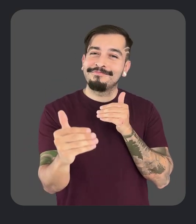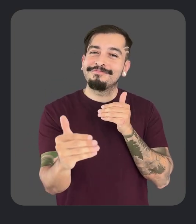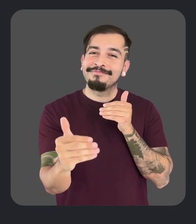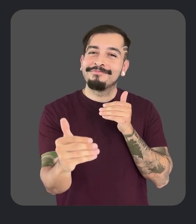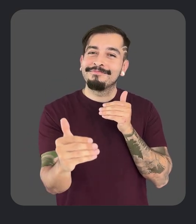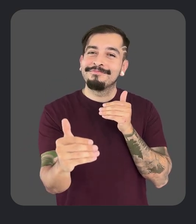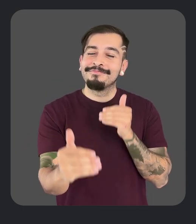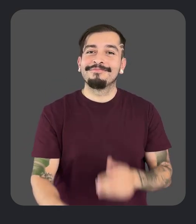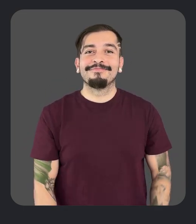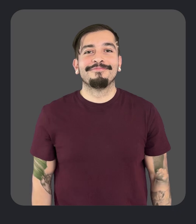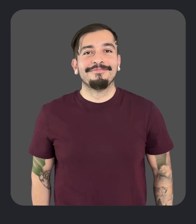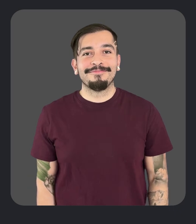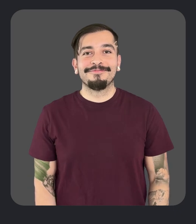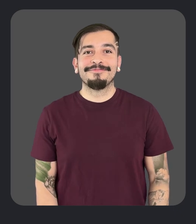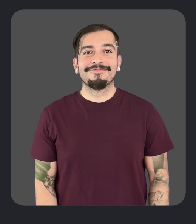before.